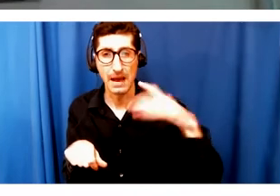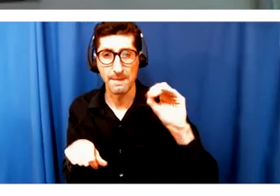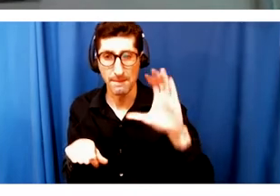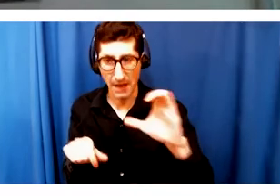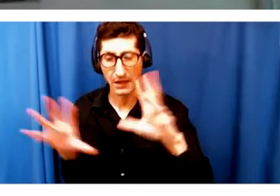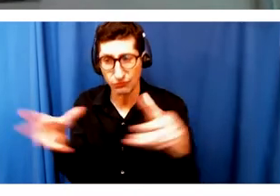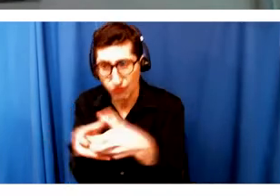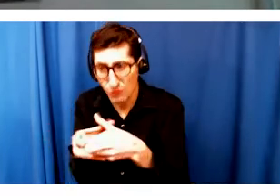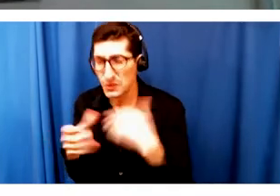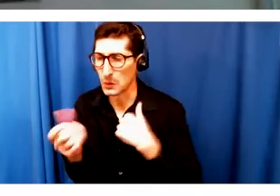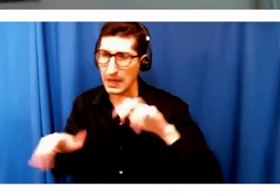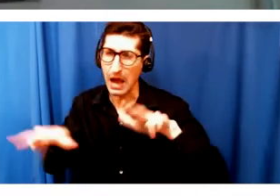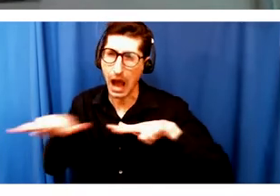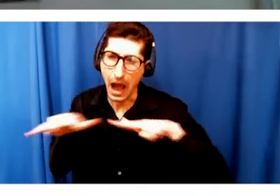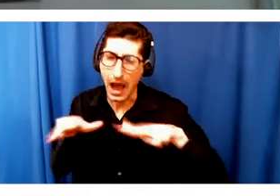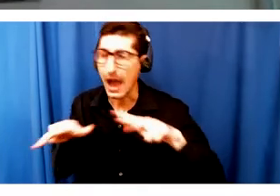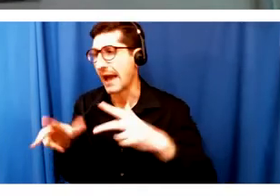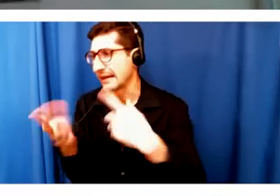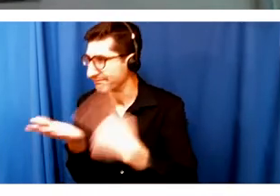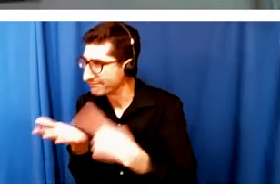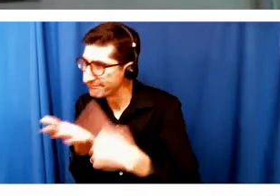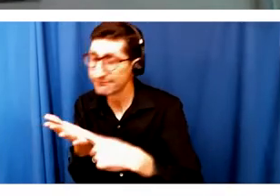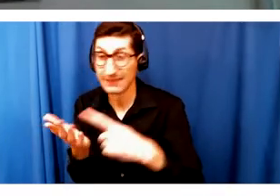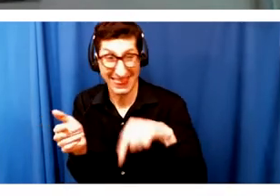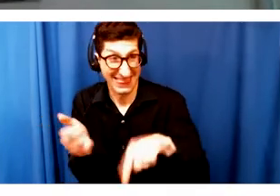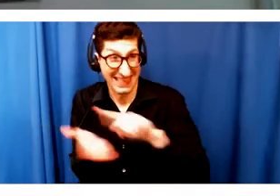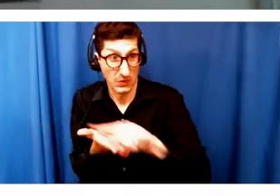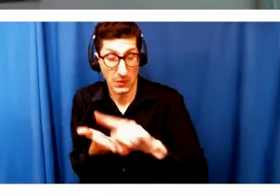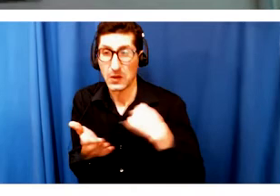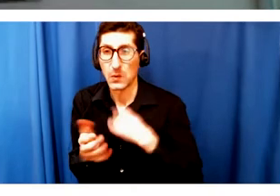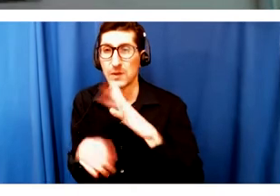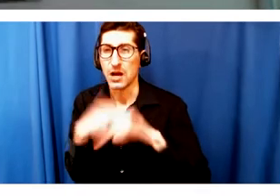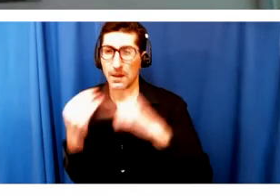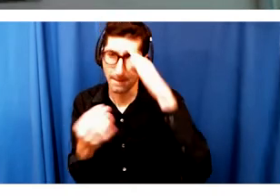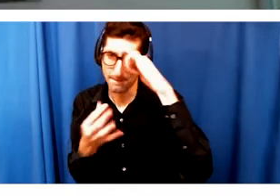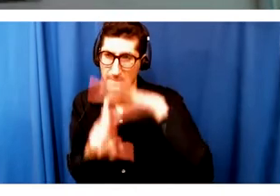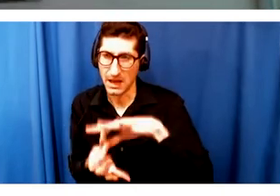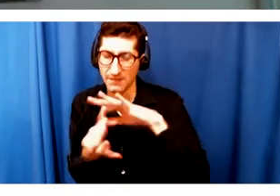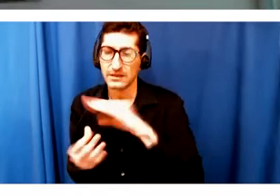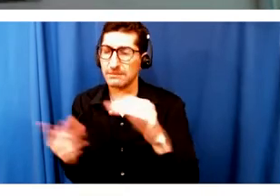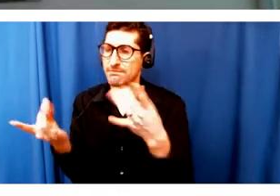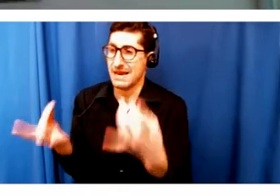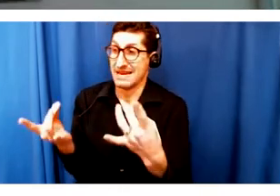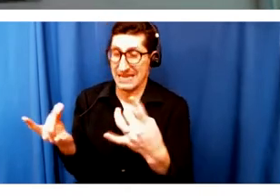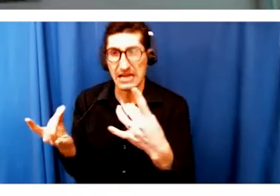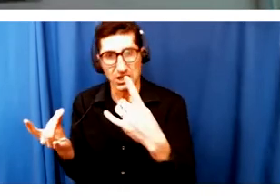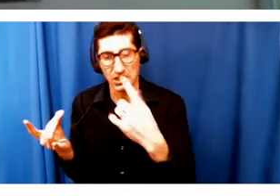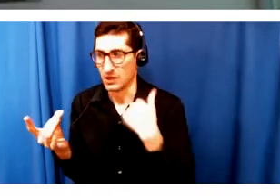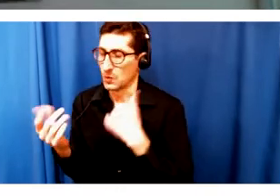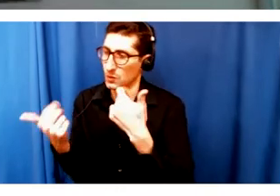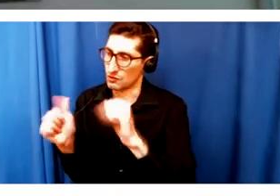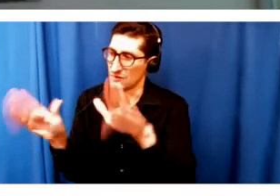This Saturday, we have a mindfulness and meditation person offering healing to our Black and BIPOC artists.